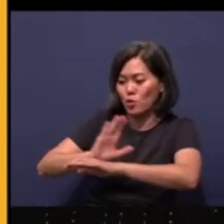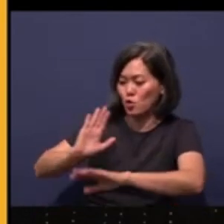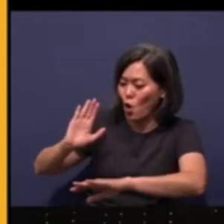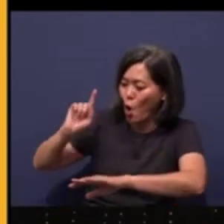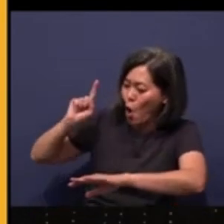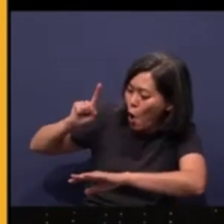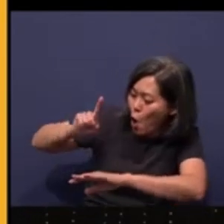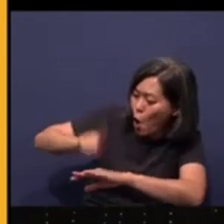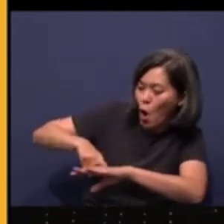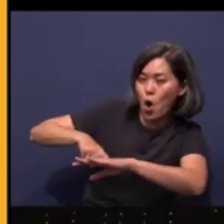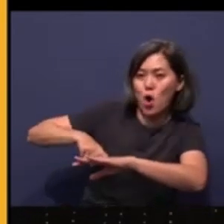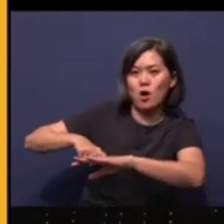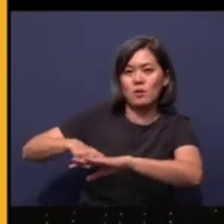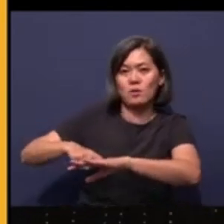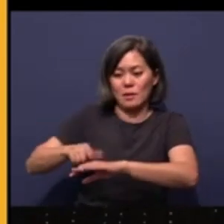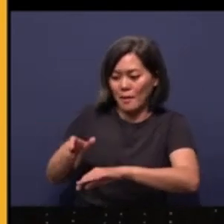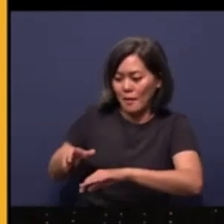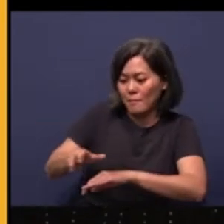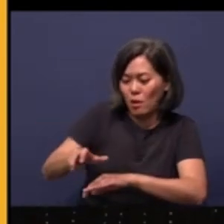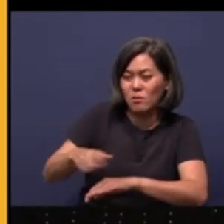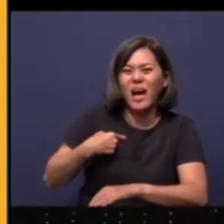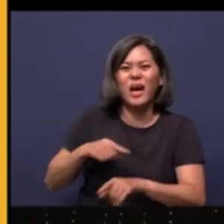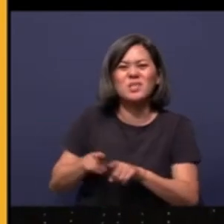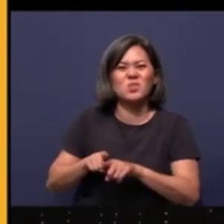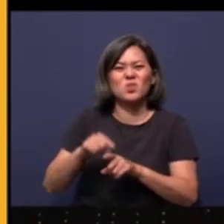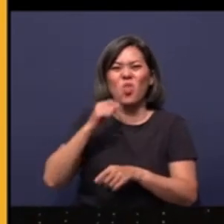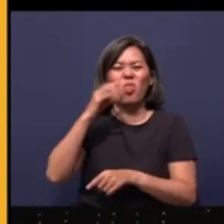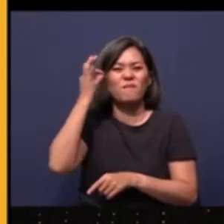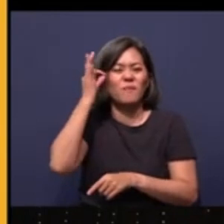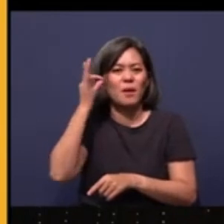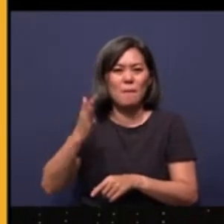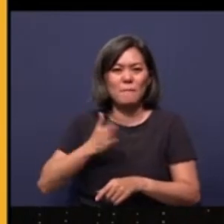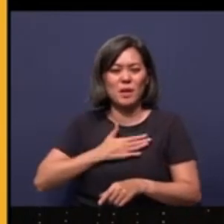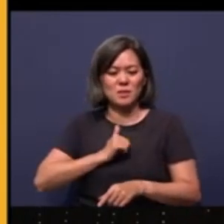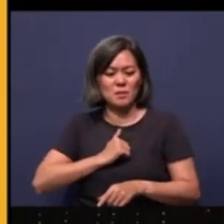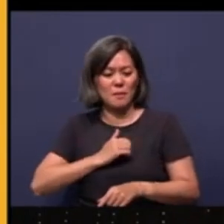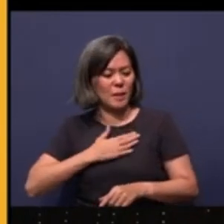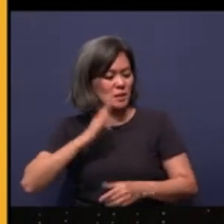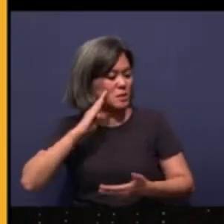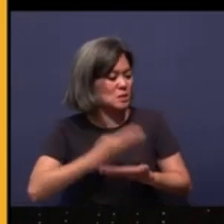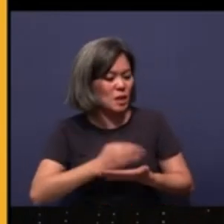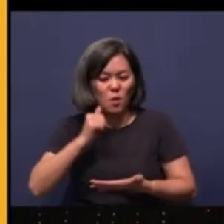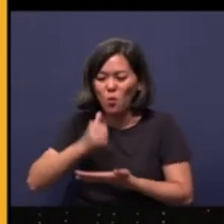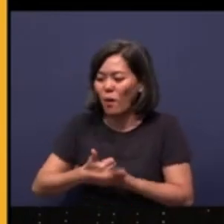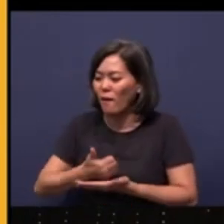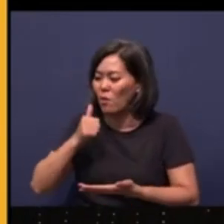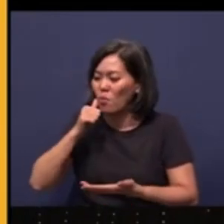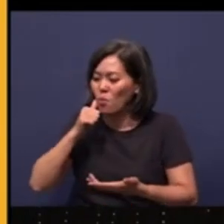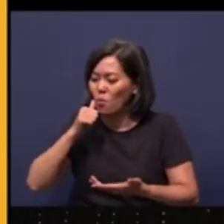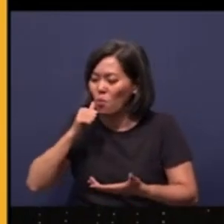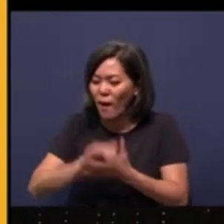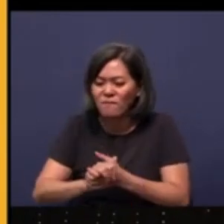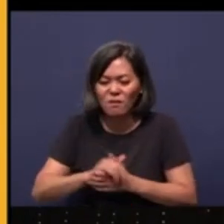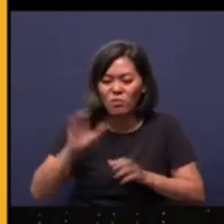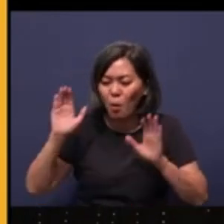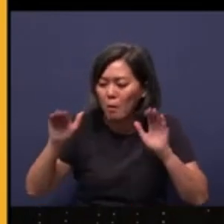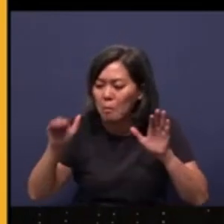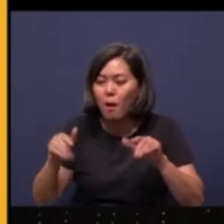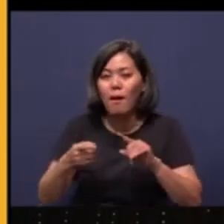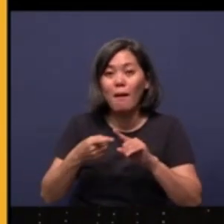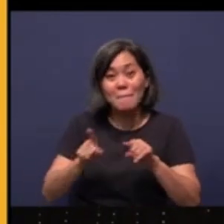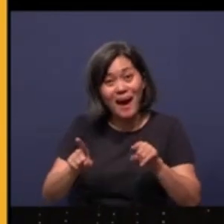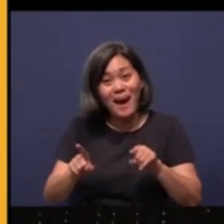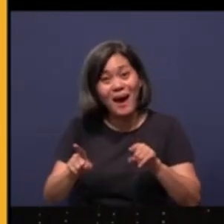the mouse, which I am also not very familiar. I have to ask many things, my son and my wife, how to work this one, even the phone also. But